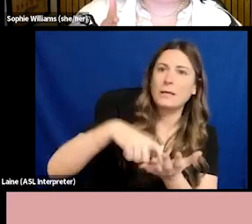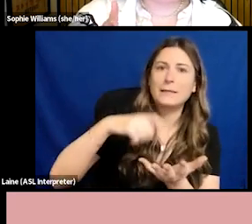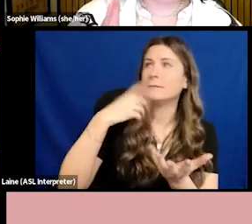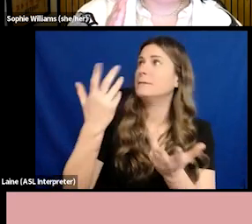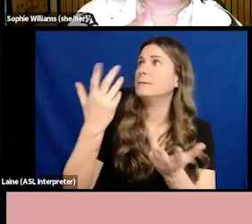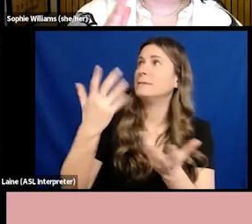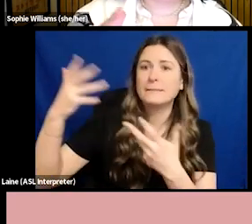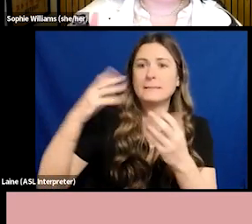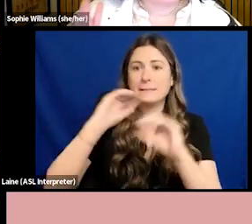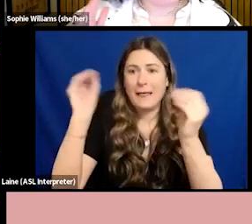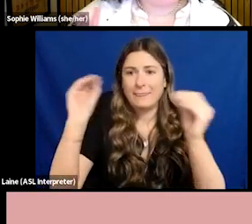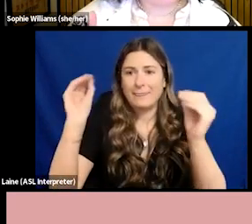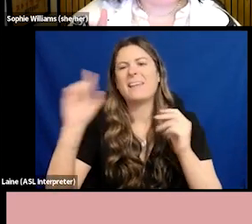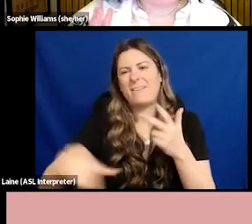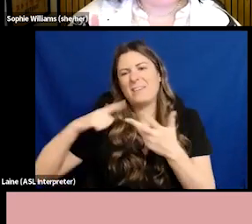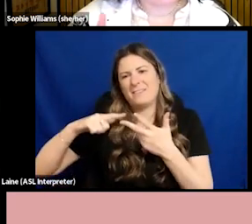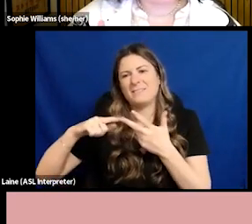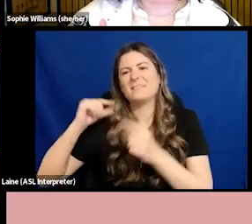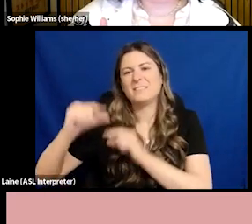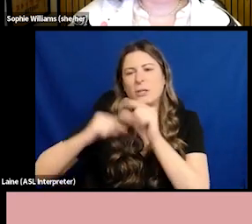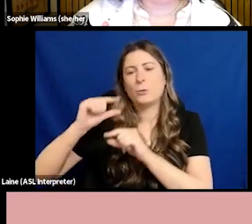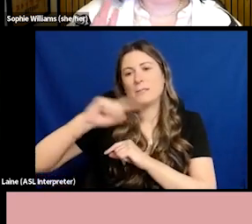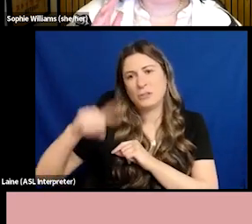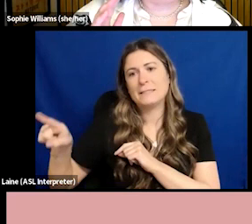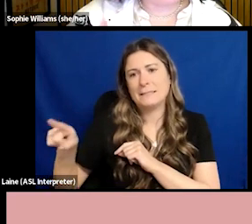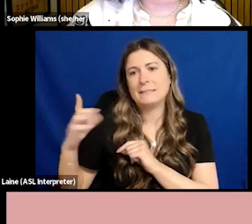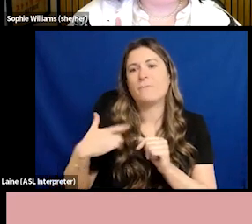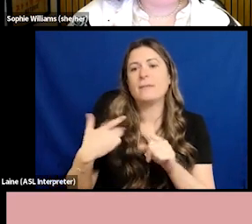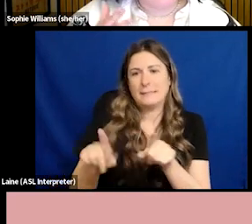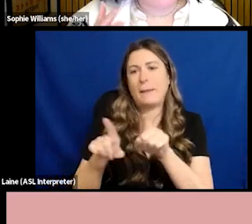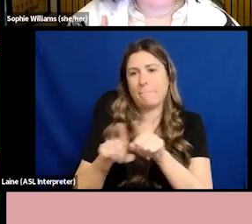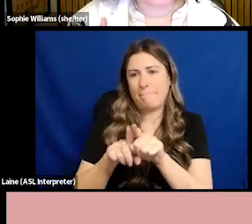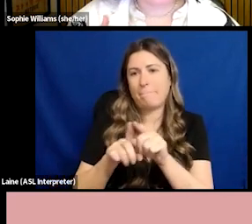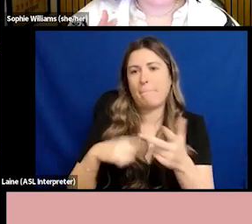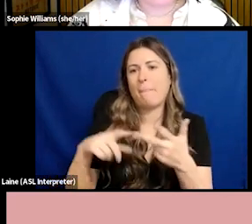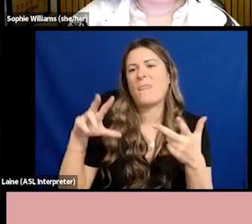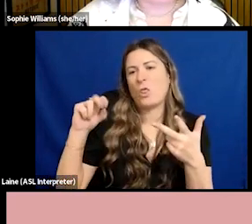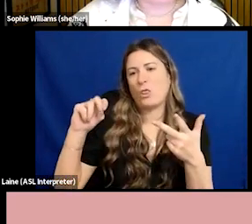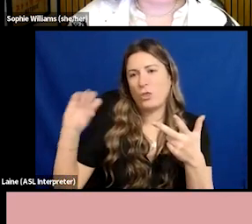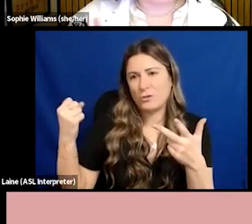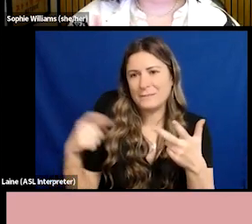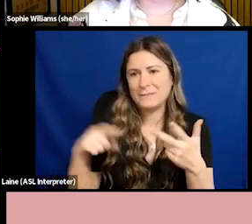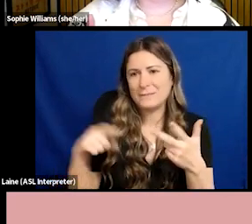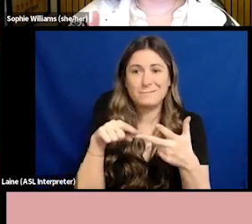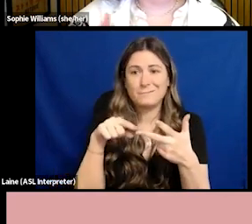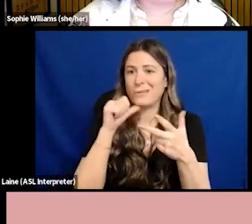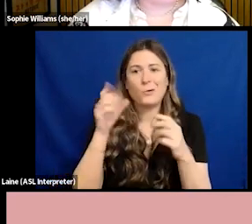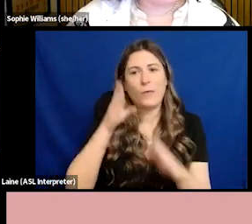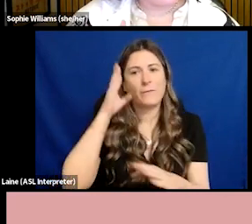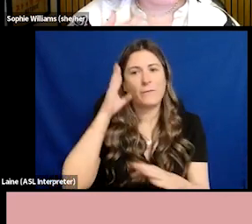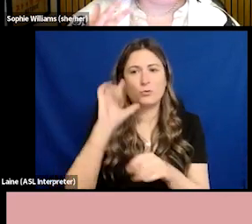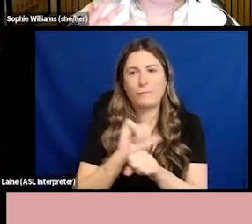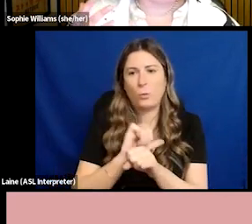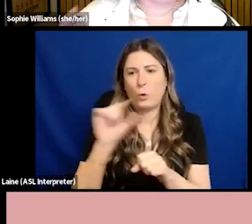now. The oldest Gen Z are approaching their 30s. These people are not the future of the workforce. Think about your